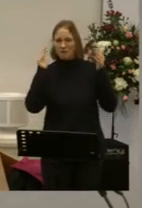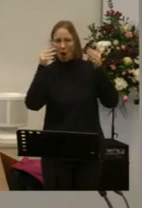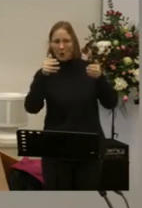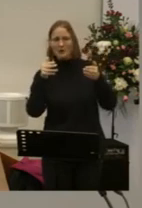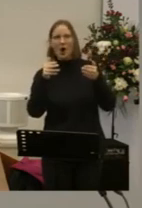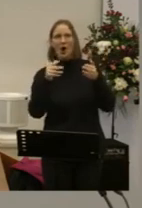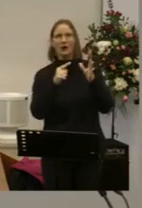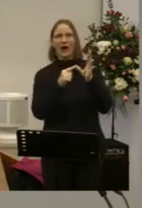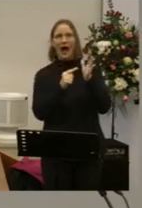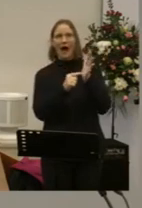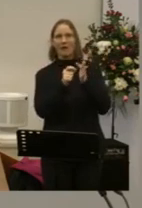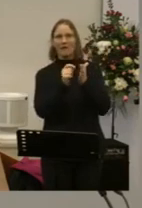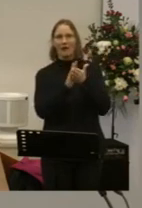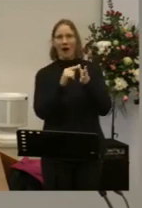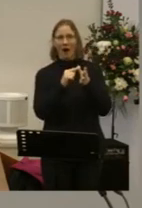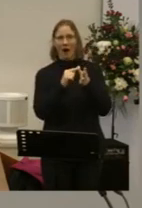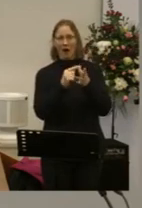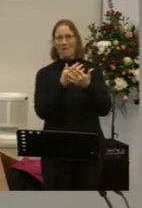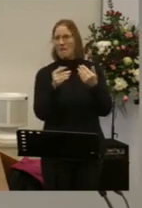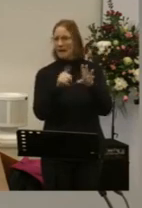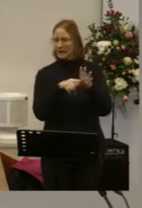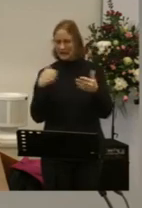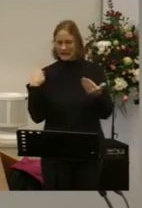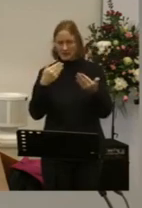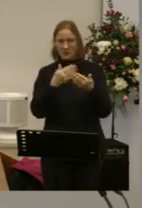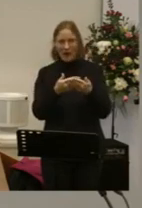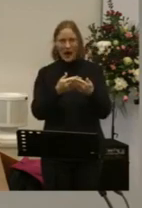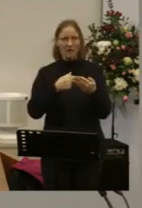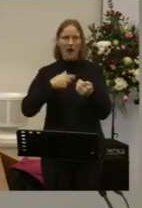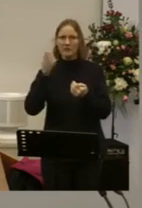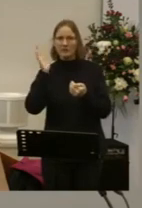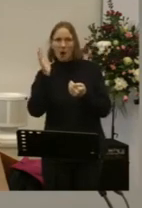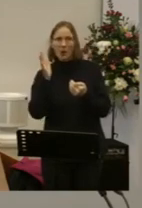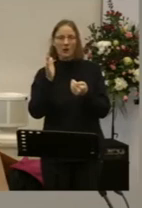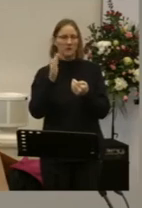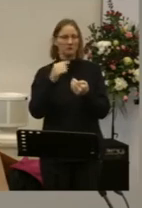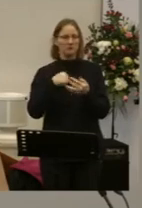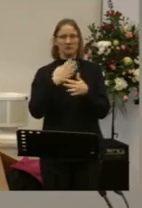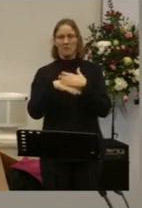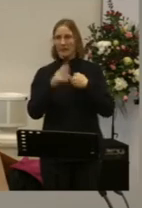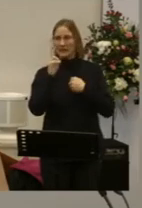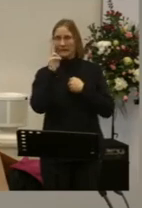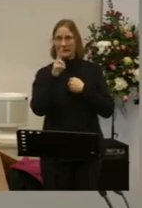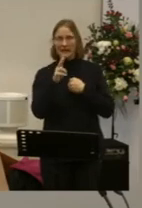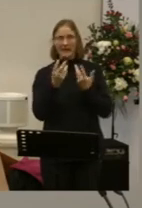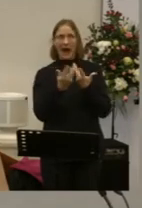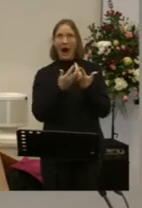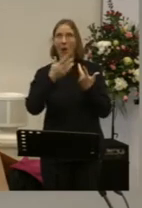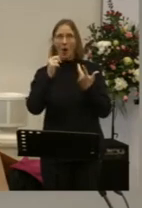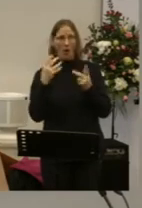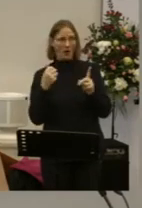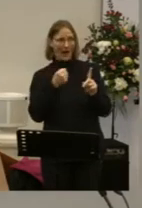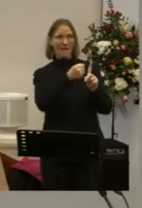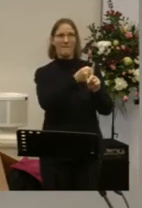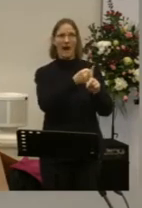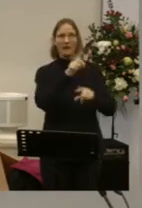Alpha course over the years I have seen firsthand the impact that God can have through the Alpha course And so